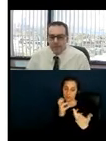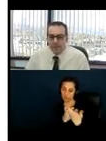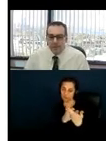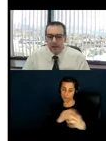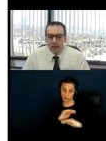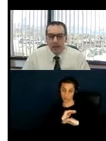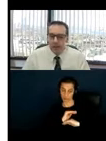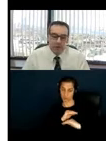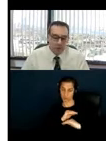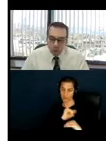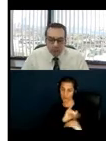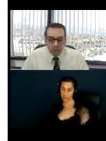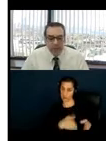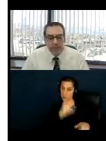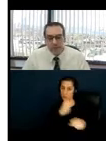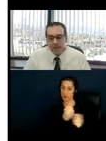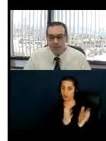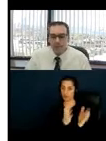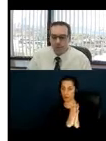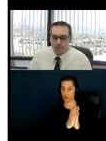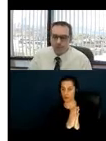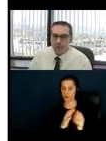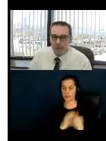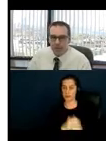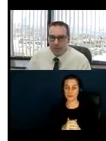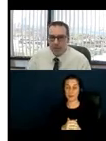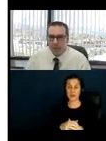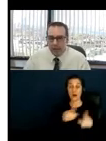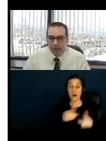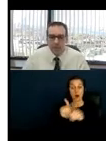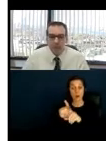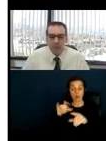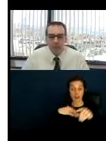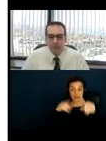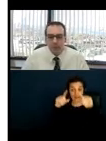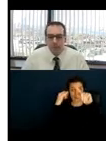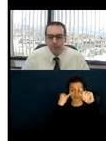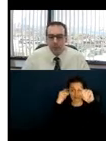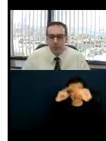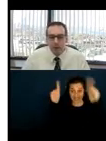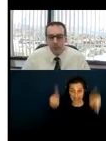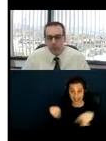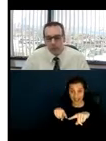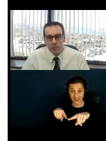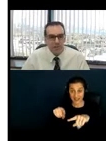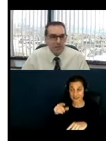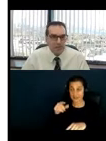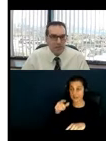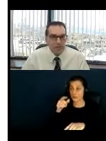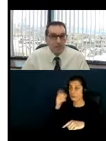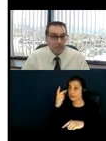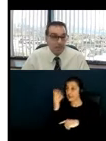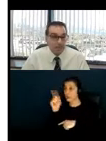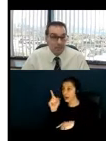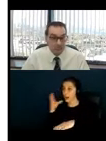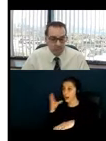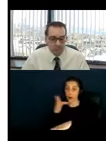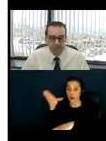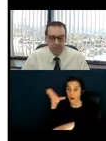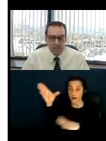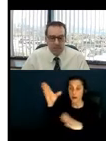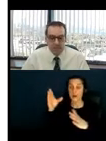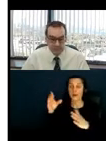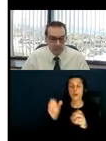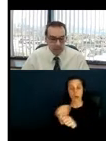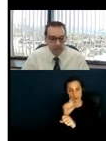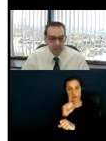is wayfinding signage or instructional signage to help guide people, you know, you want to ensure the message being displayed